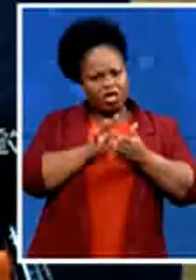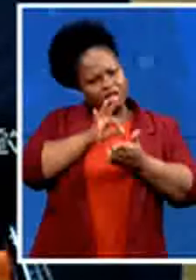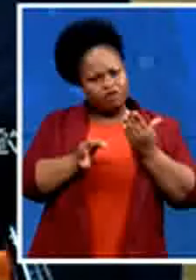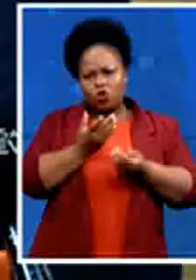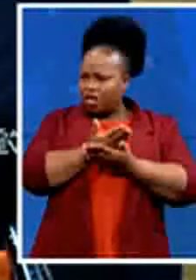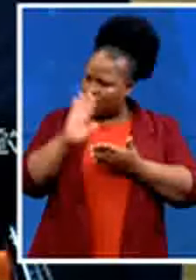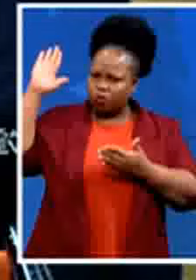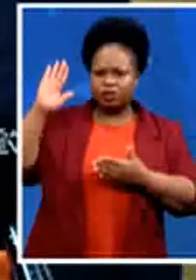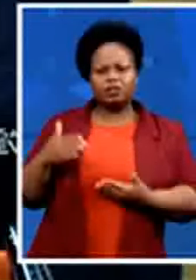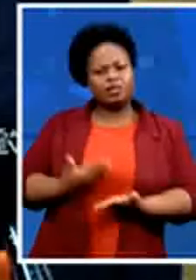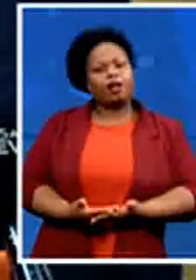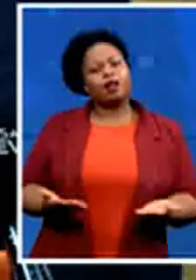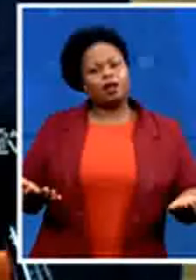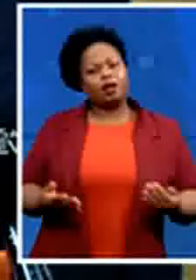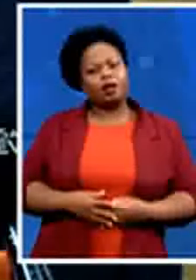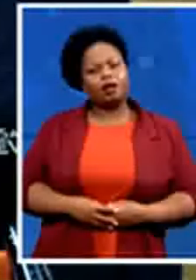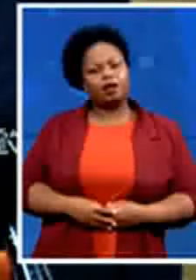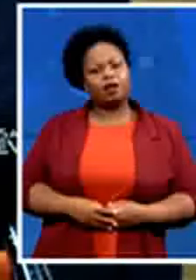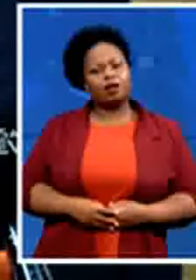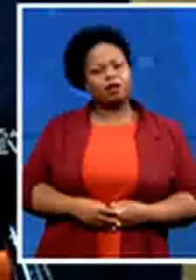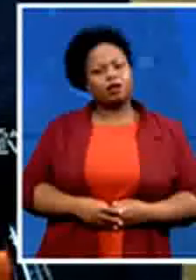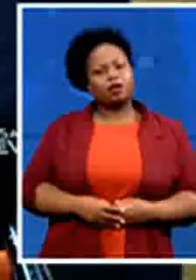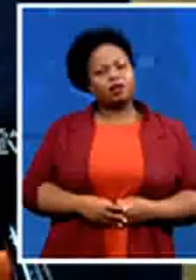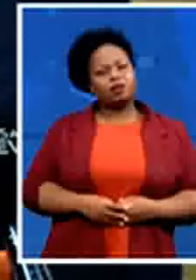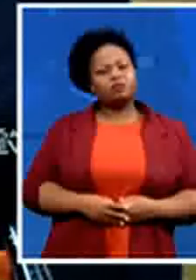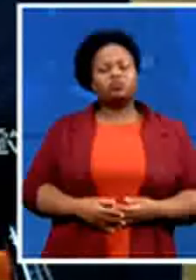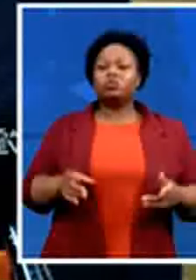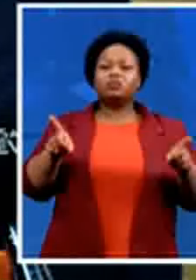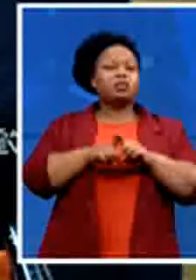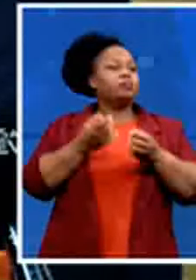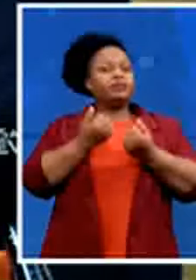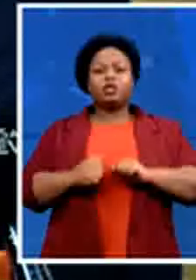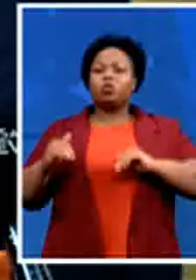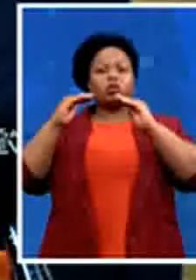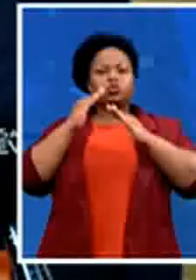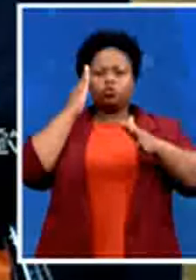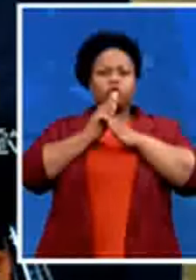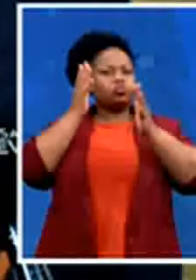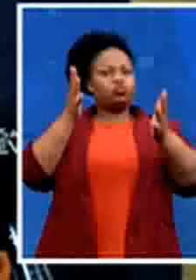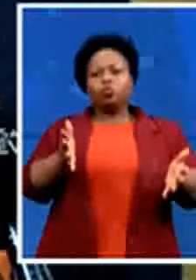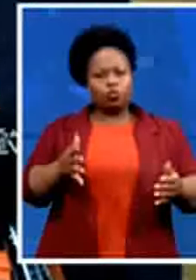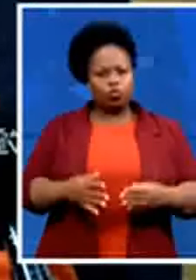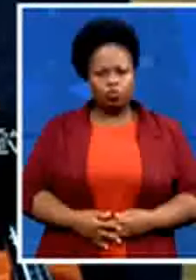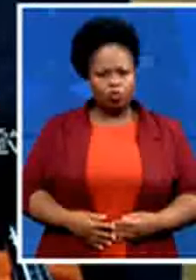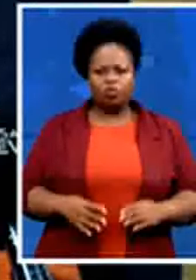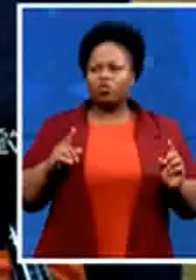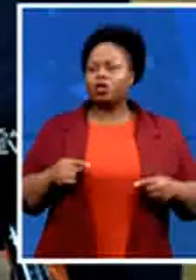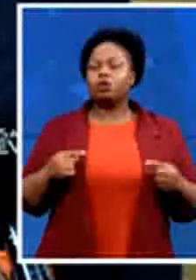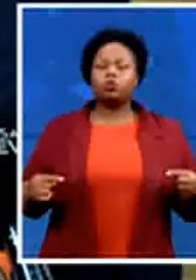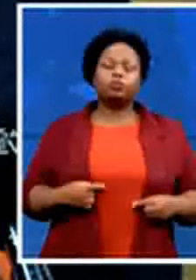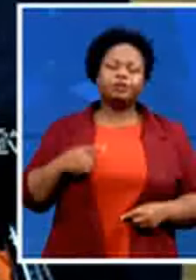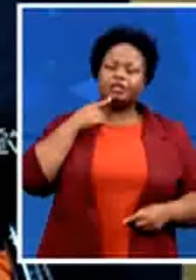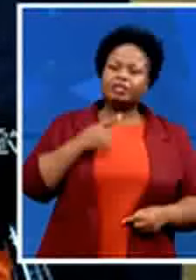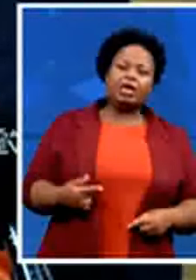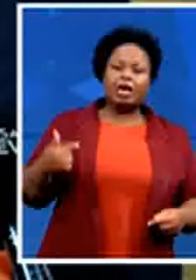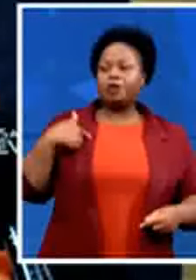that is how democracy should work we should not be saying that i normally vote this party i